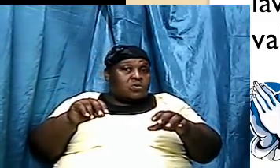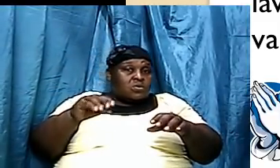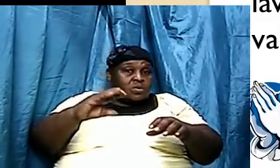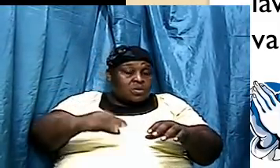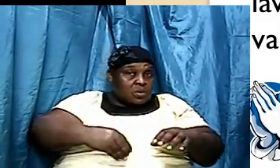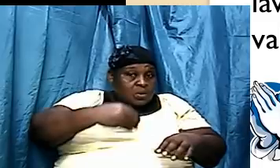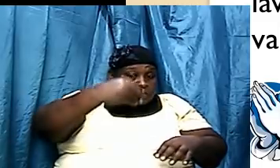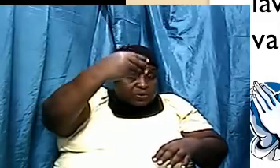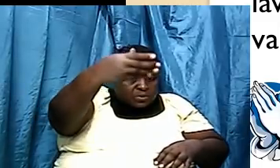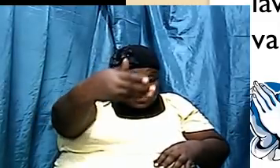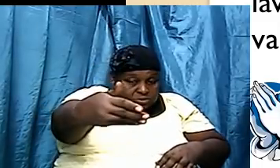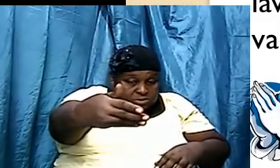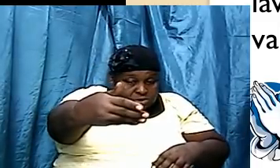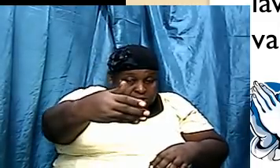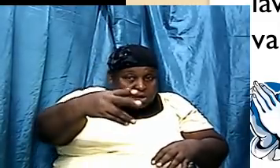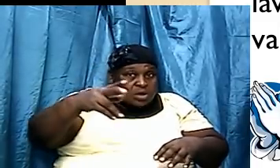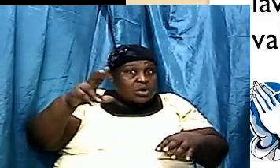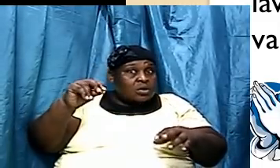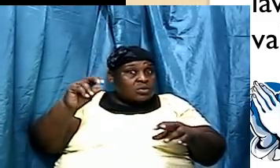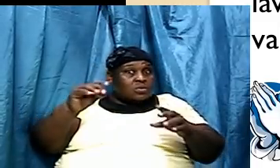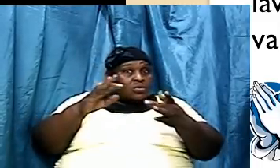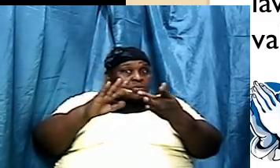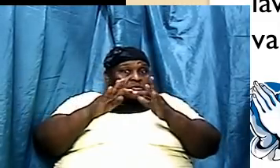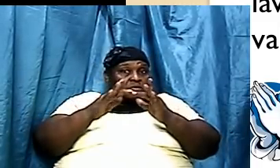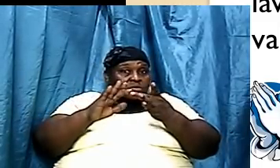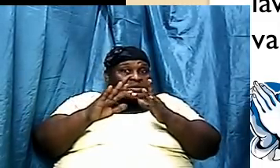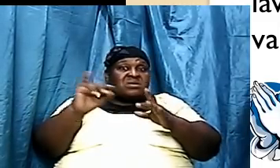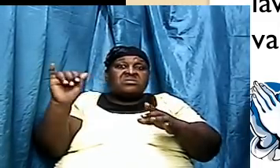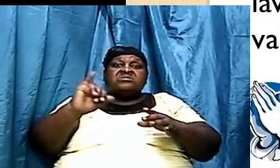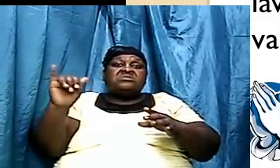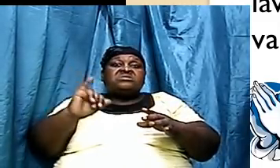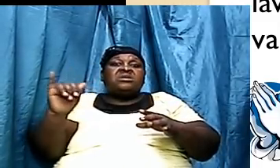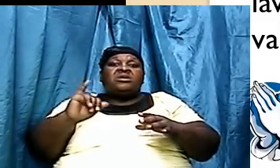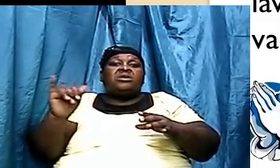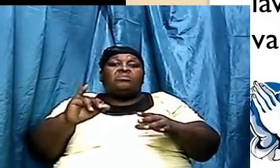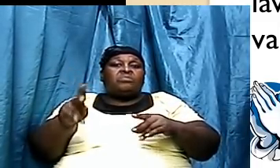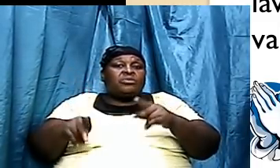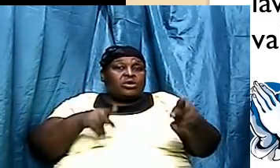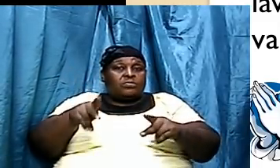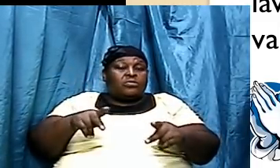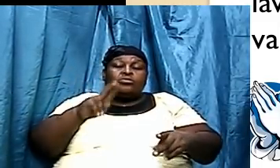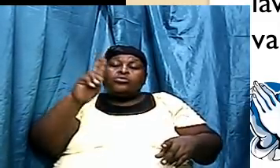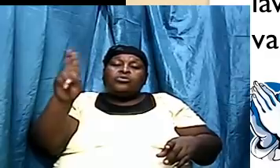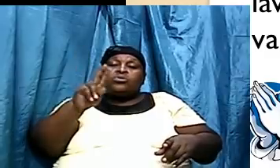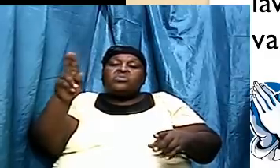was no, nothing to test this and test that. Guess what? It's the same set of people they are using in science today.